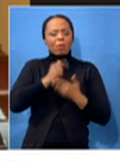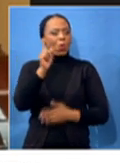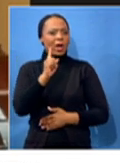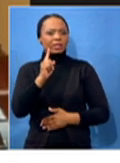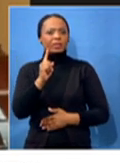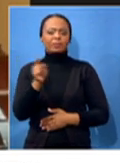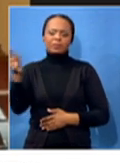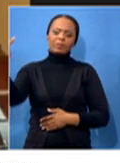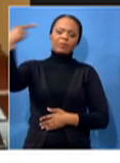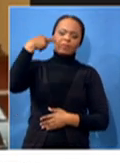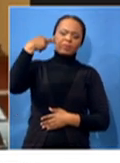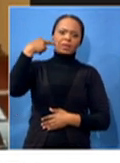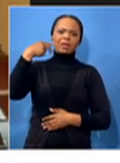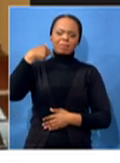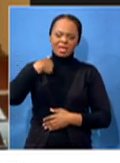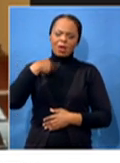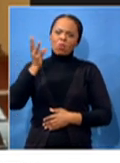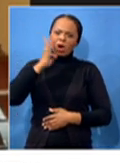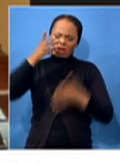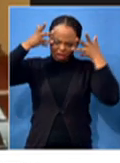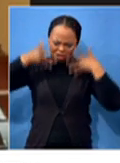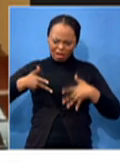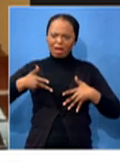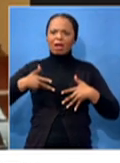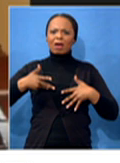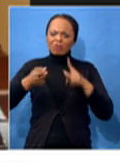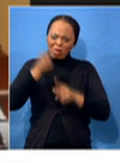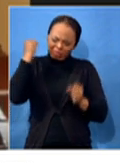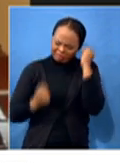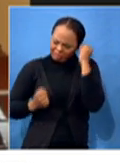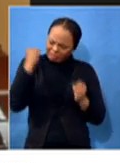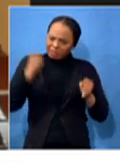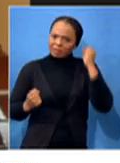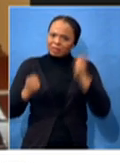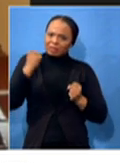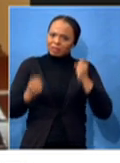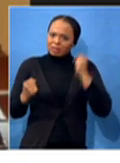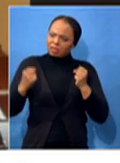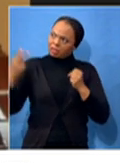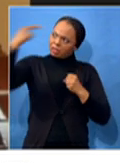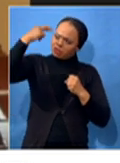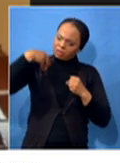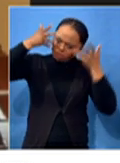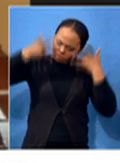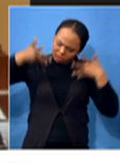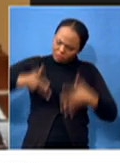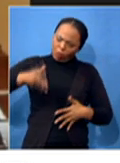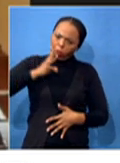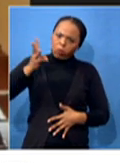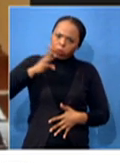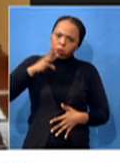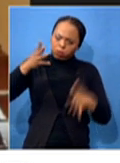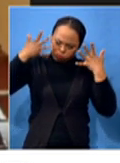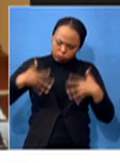I'm soaking wet. I just come back from the 20K run. You know, I didn't have watch. I didn't adjust rain